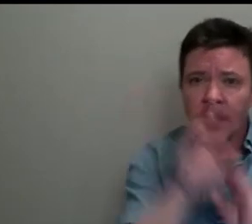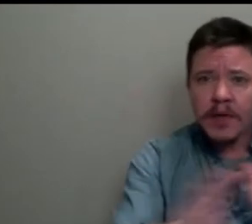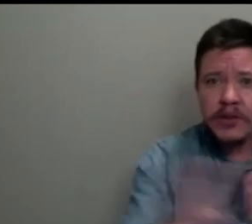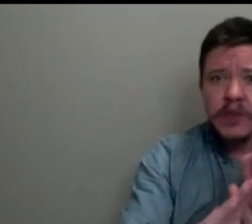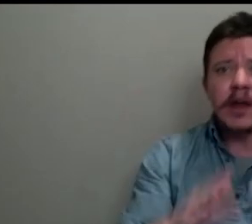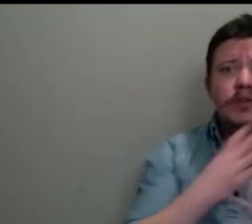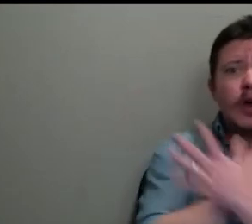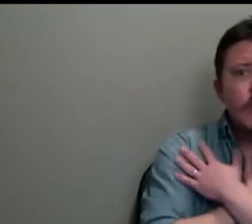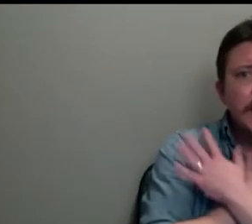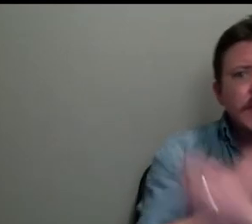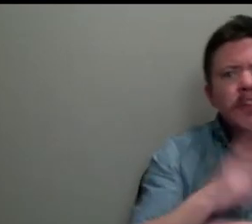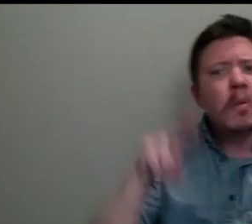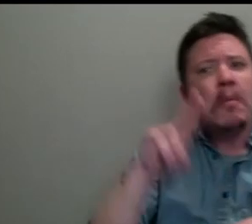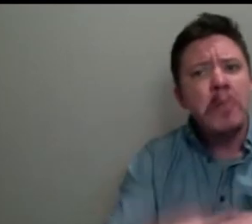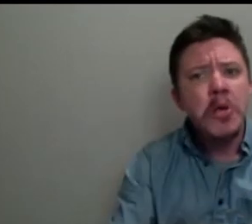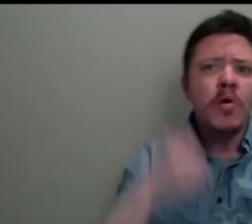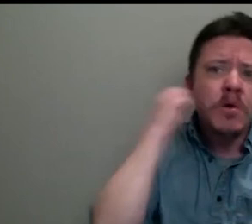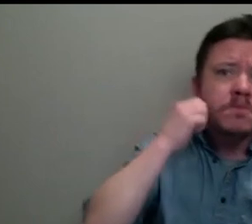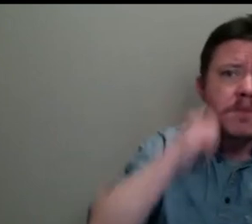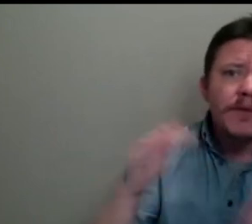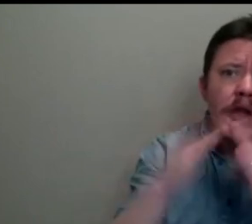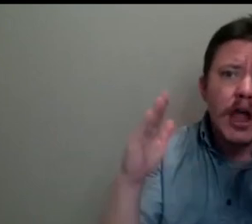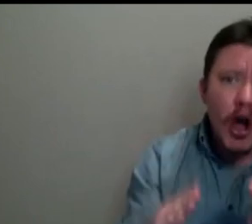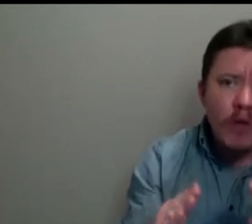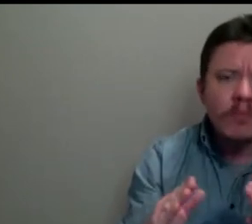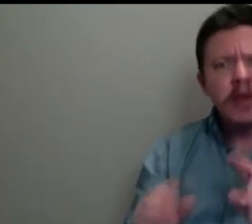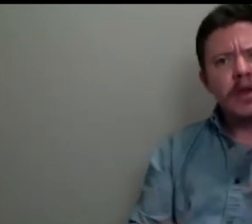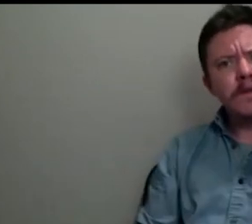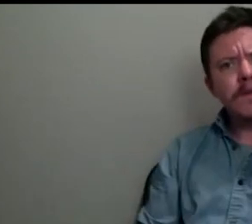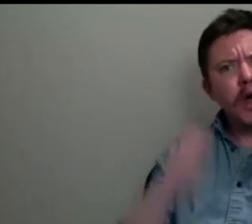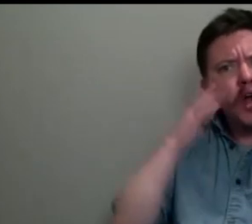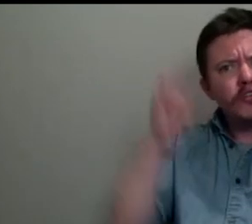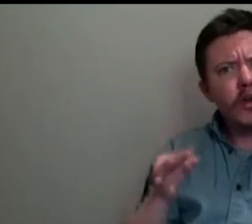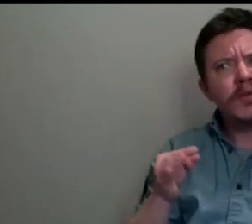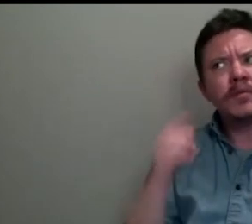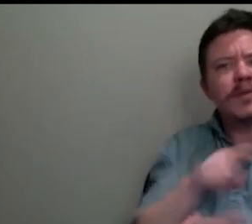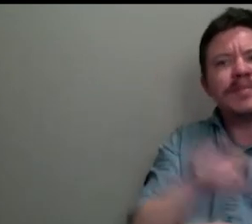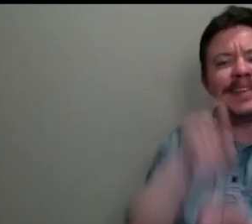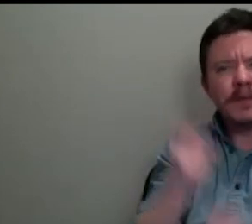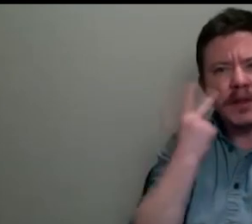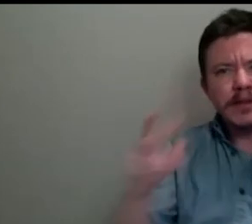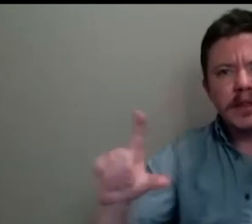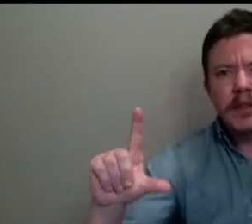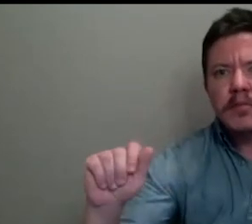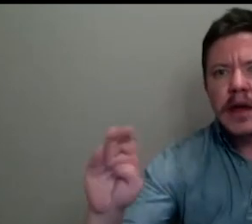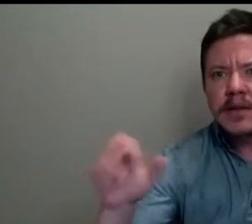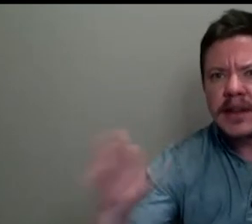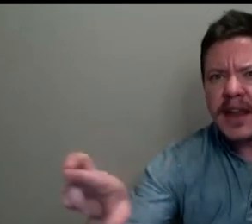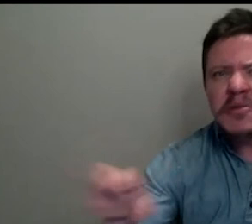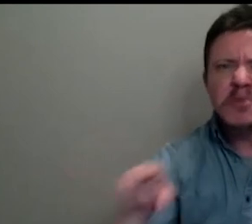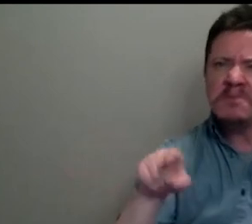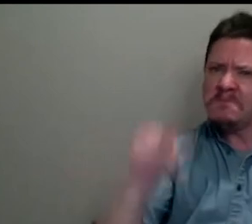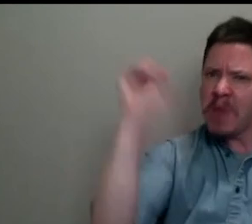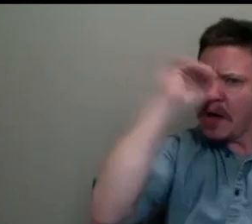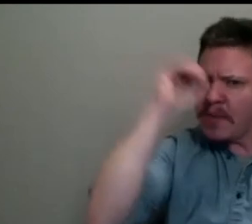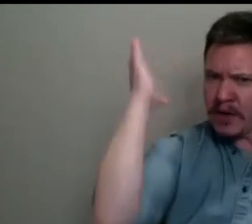normal domesticity, but really he chose them to see them as labor. Do you have any theories about what kind of predisposed him to that? Or